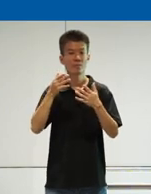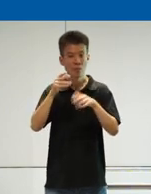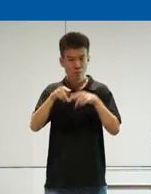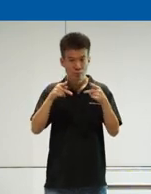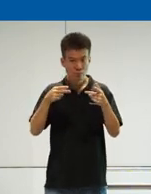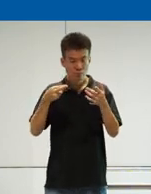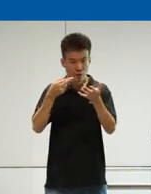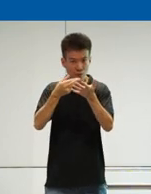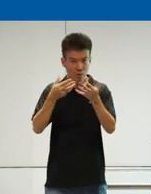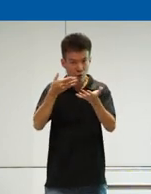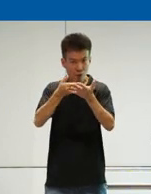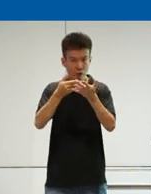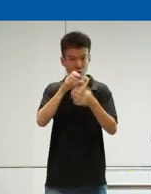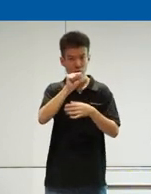status.